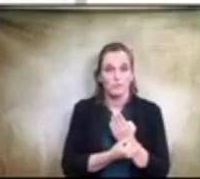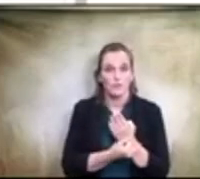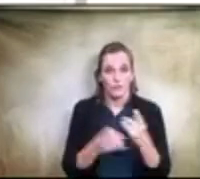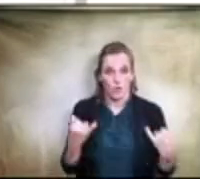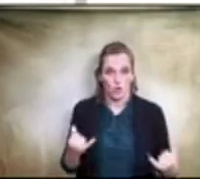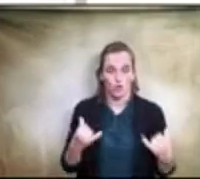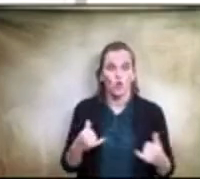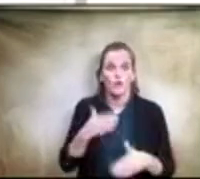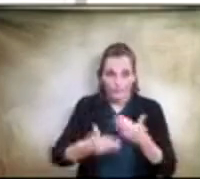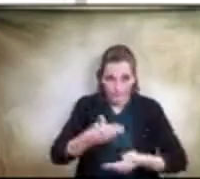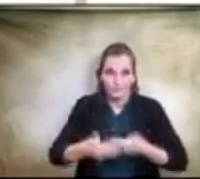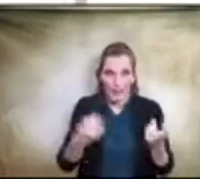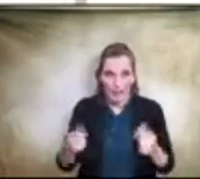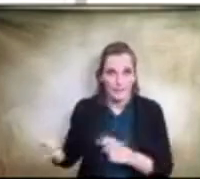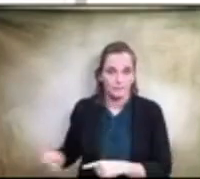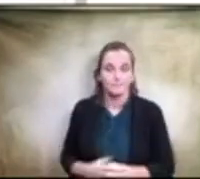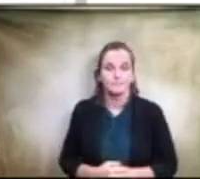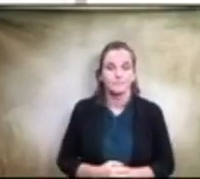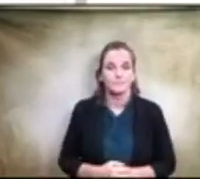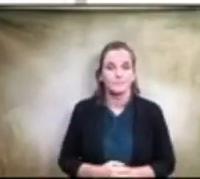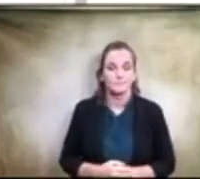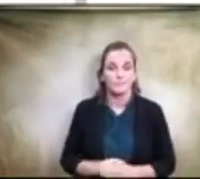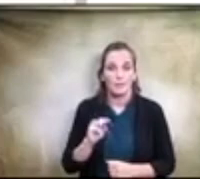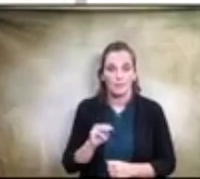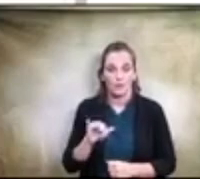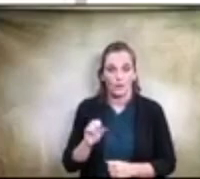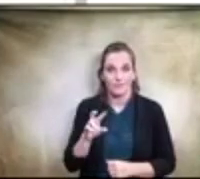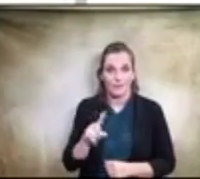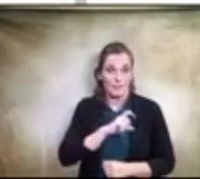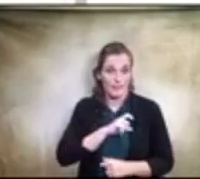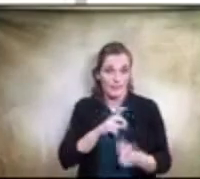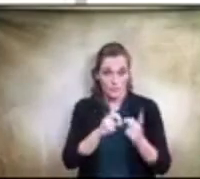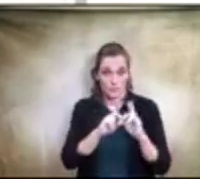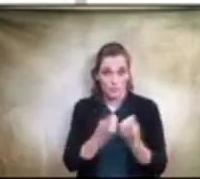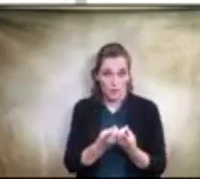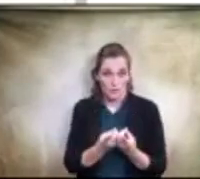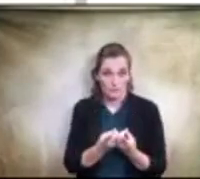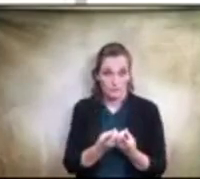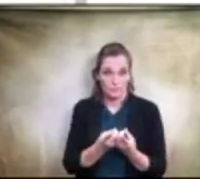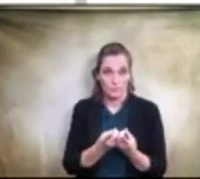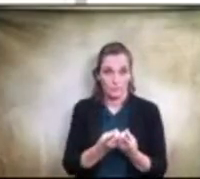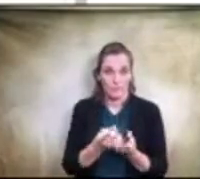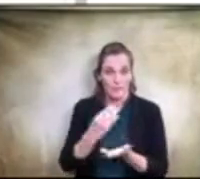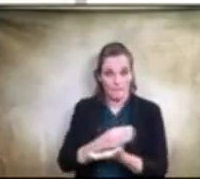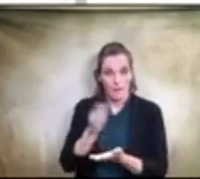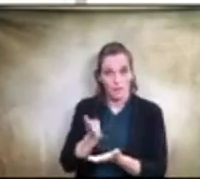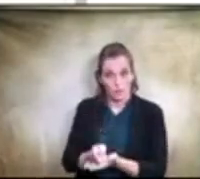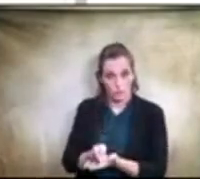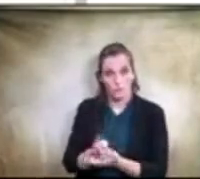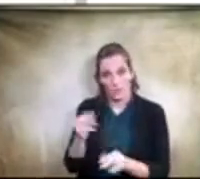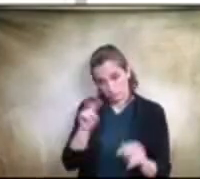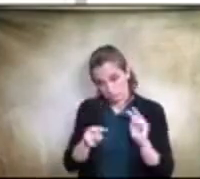And Mainer ISD Police Department, the budget is being evaluated based